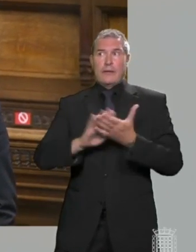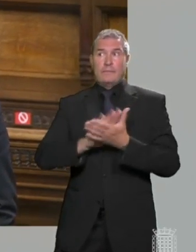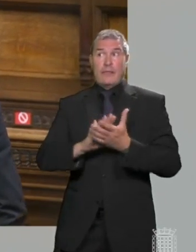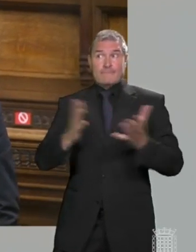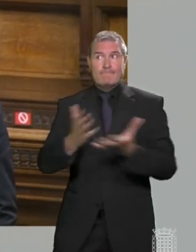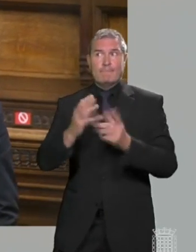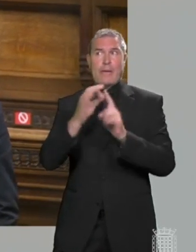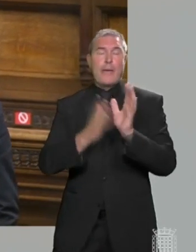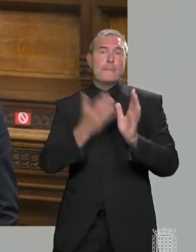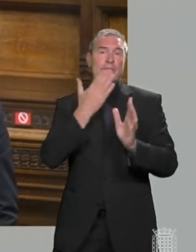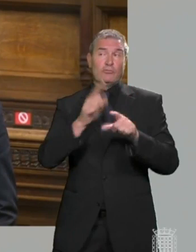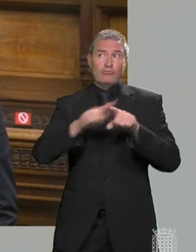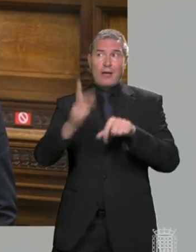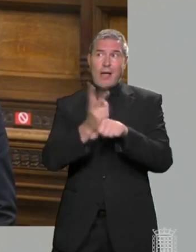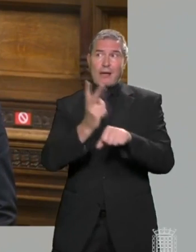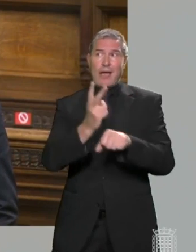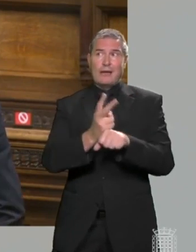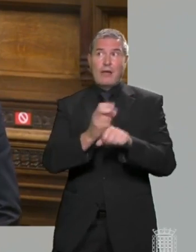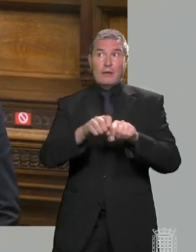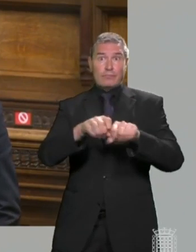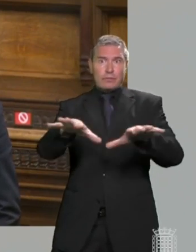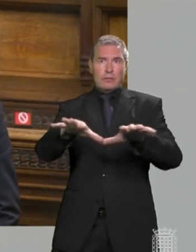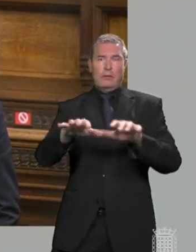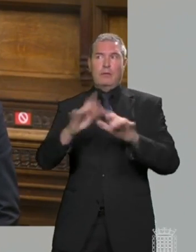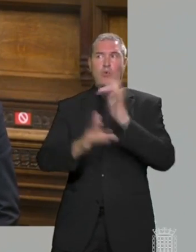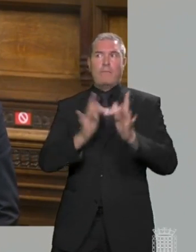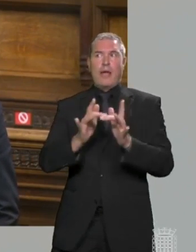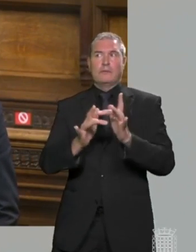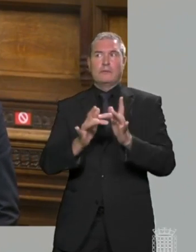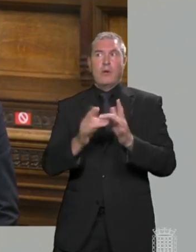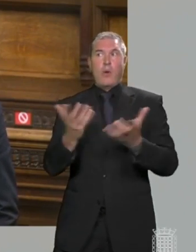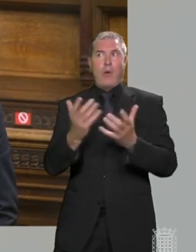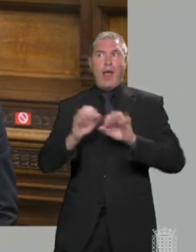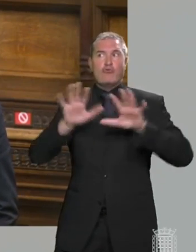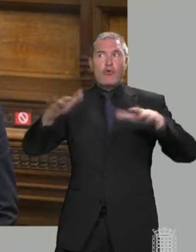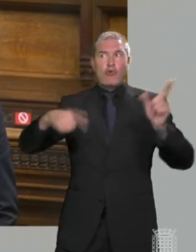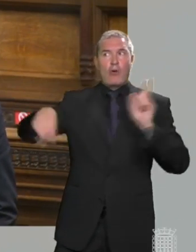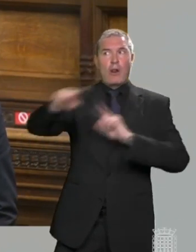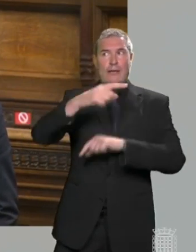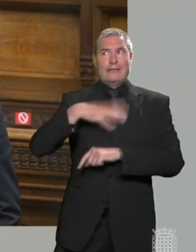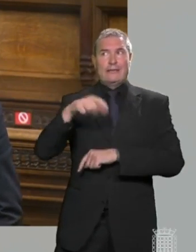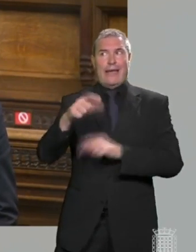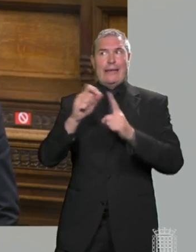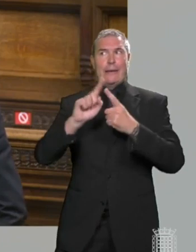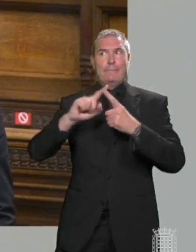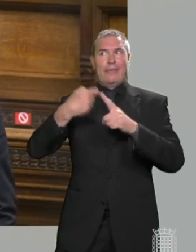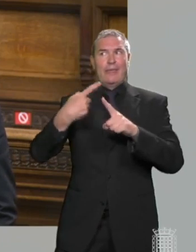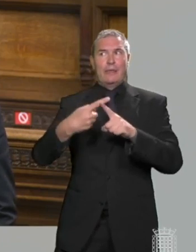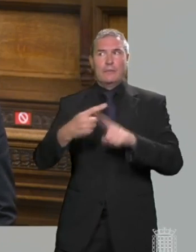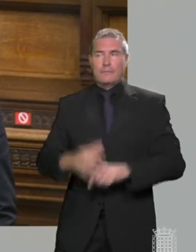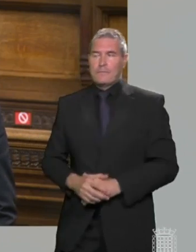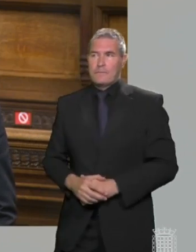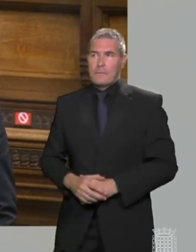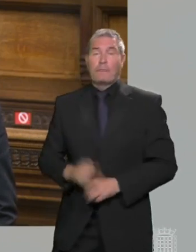to redouble efforts in the rollout of ultra-fast broadband, especially to hard-to-reach rural areas like the High Peak? And can I suggest that the Government